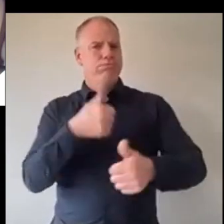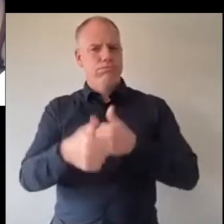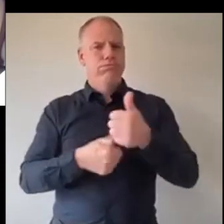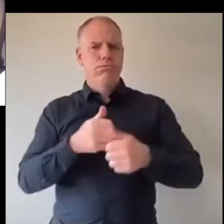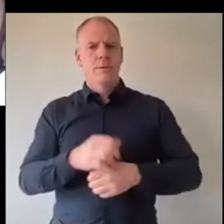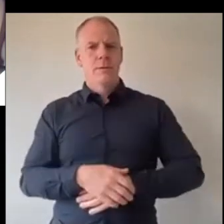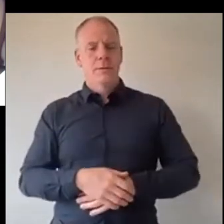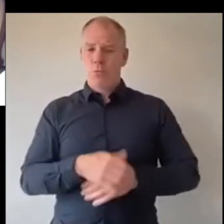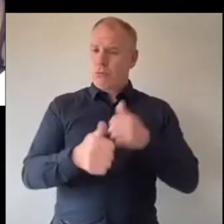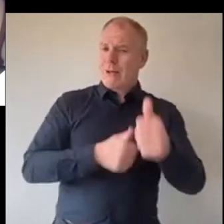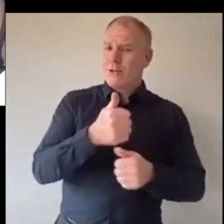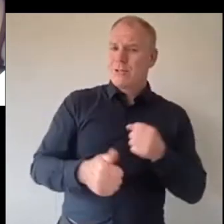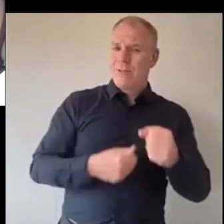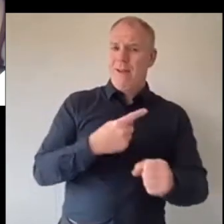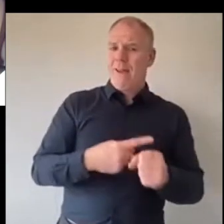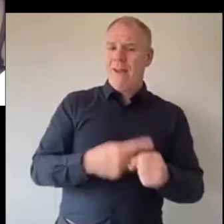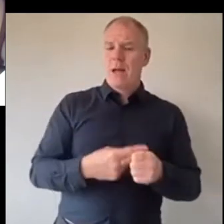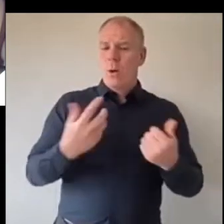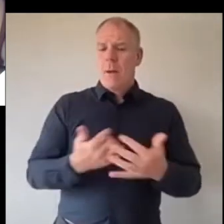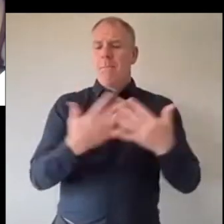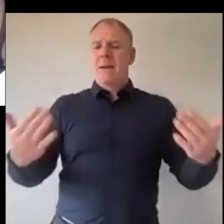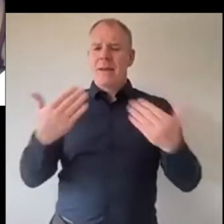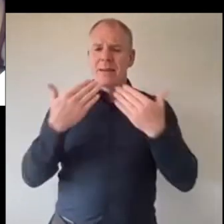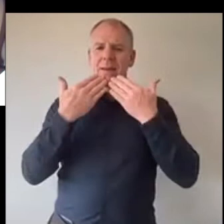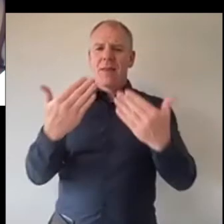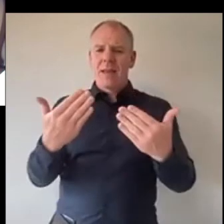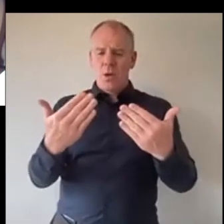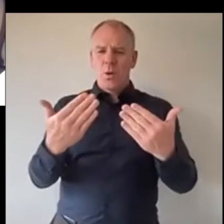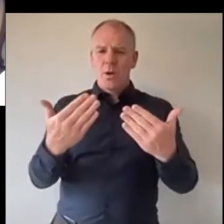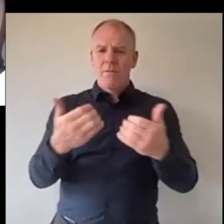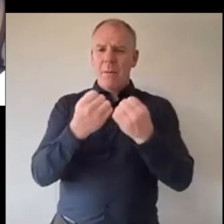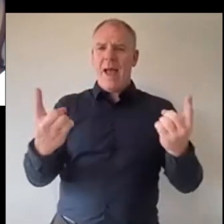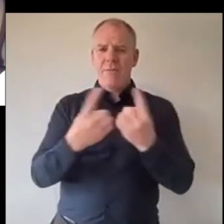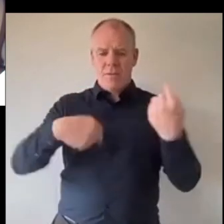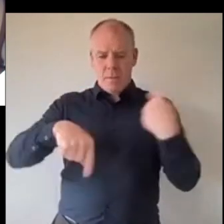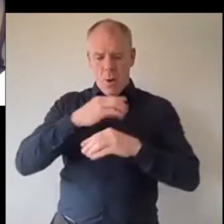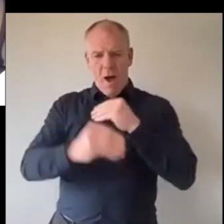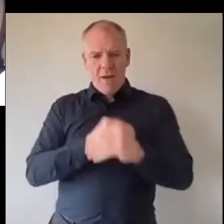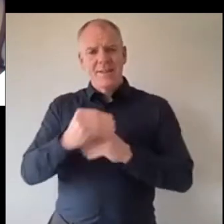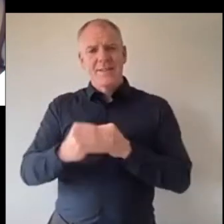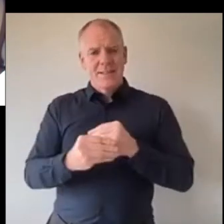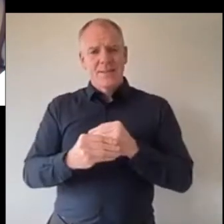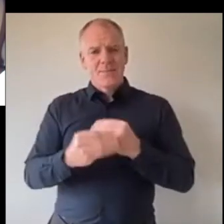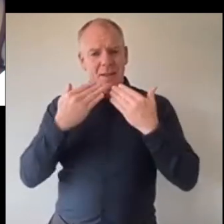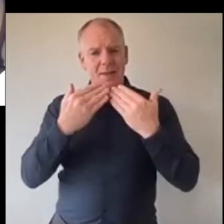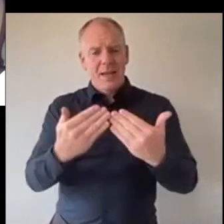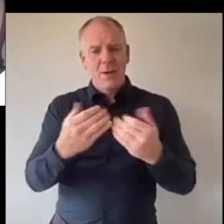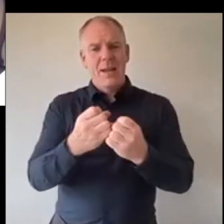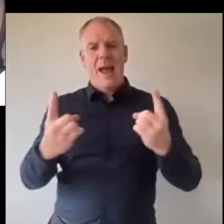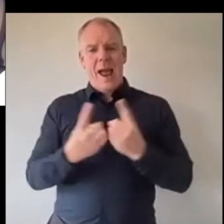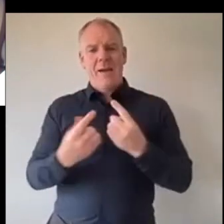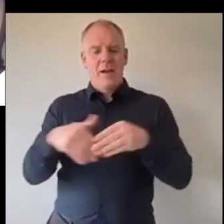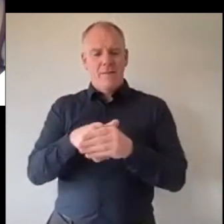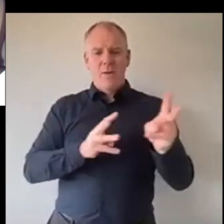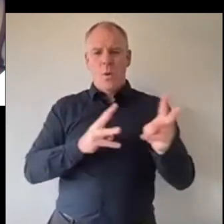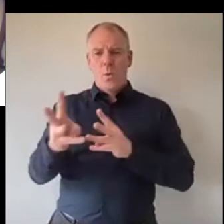congratulations and I want to say a big thank you from everyone here in the office and from everyone that has been